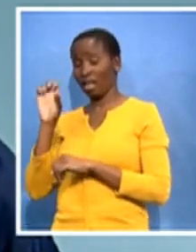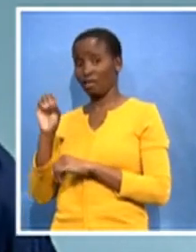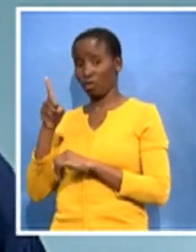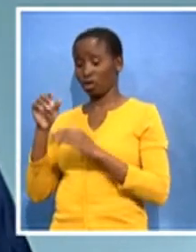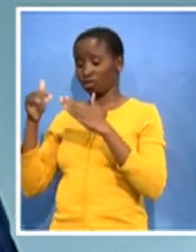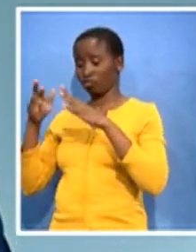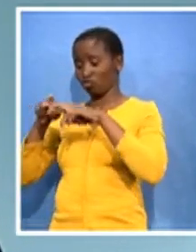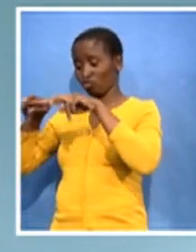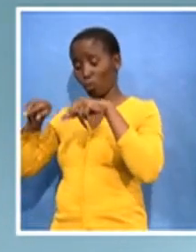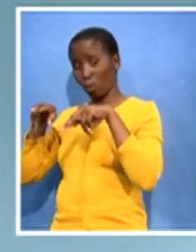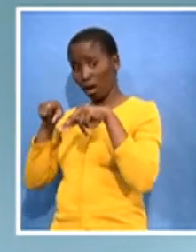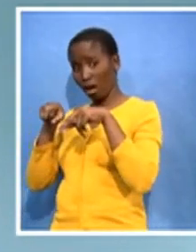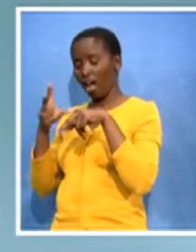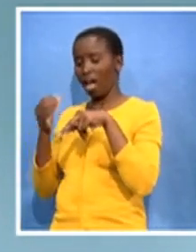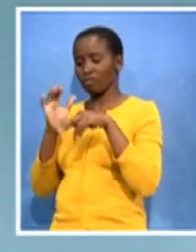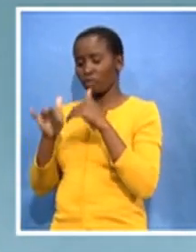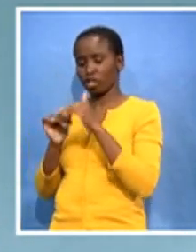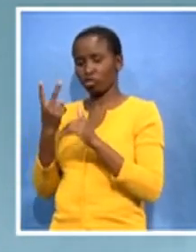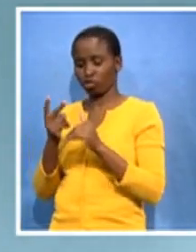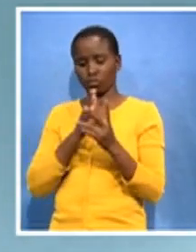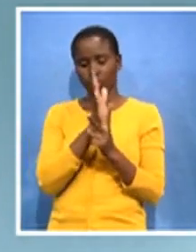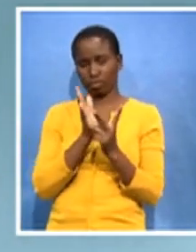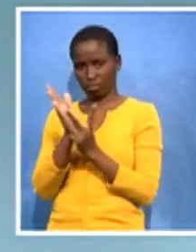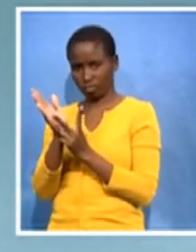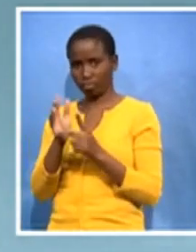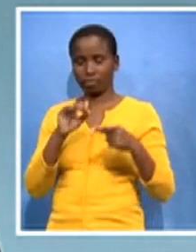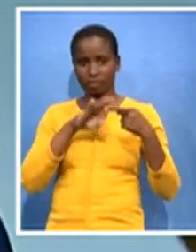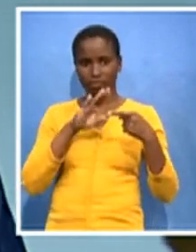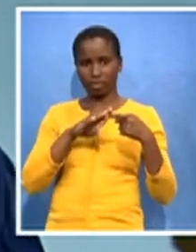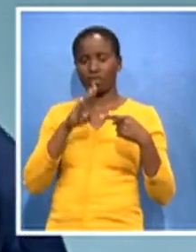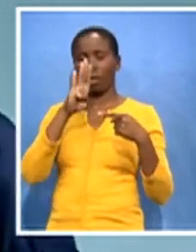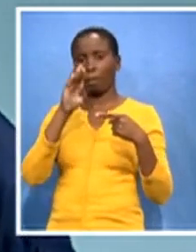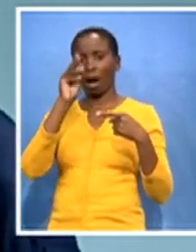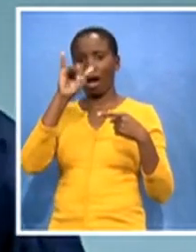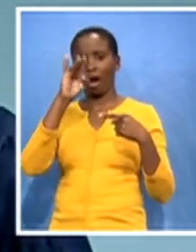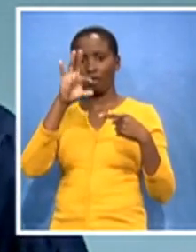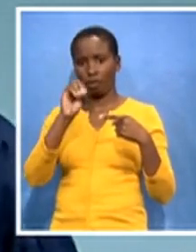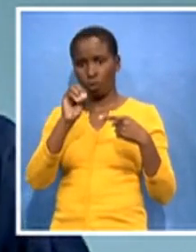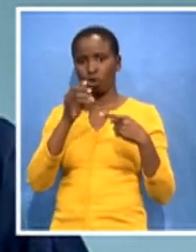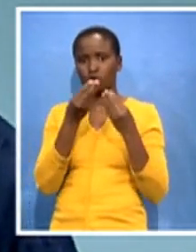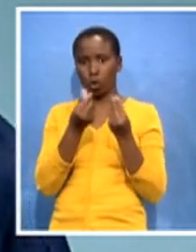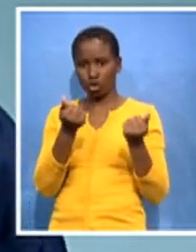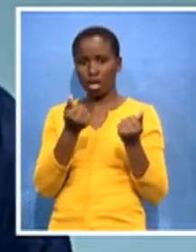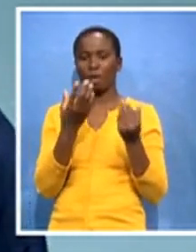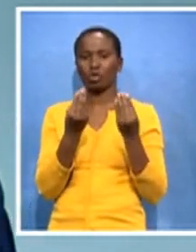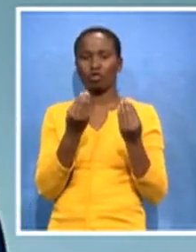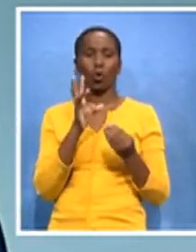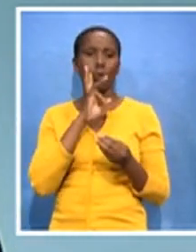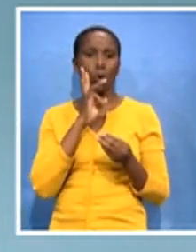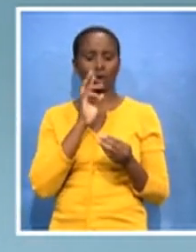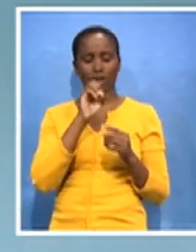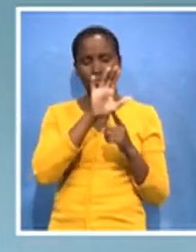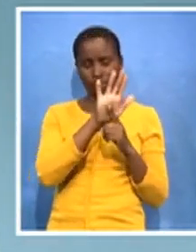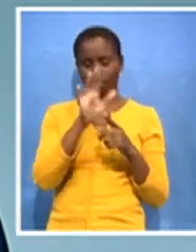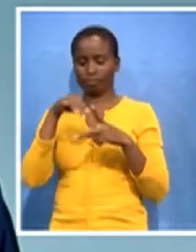basically manufacture a buffer solution that's inactive salt water. And then on the right hand, we have the holding